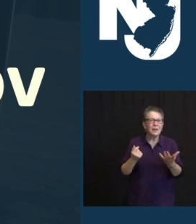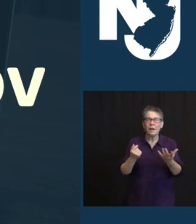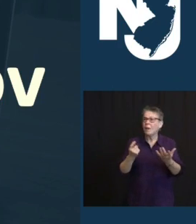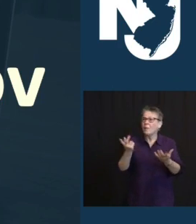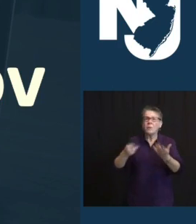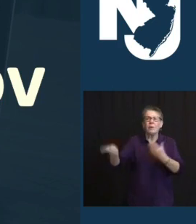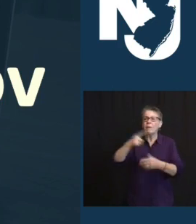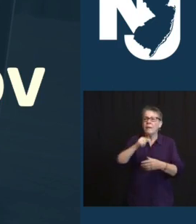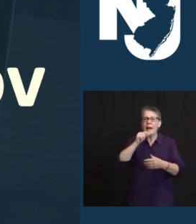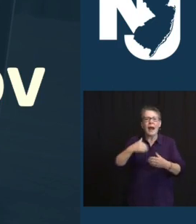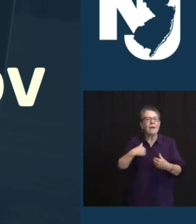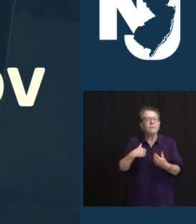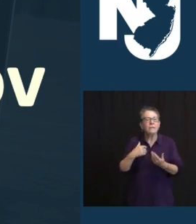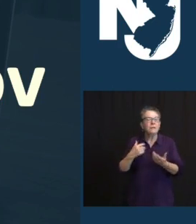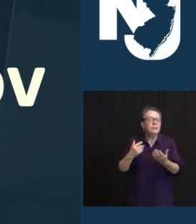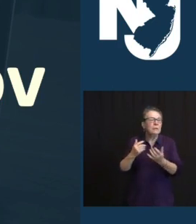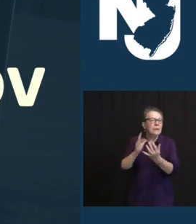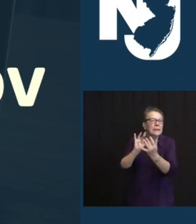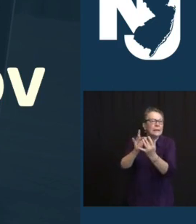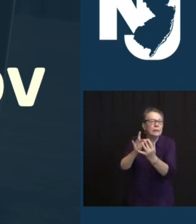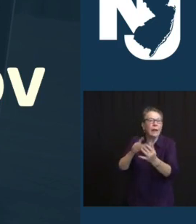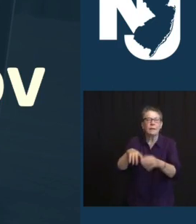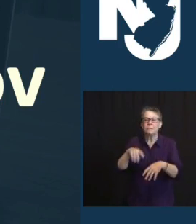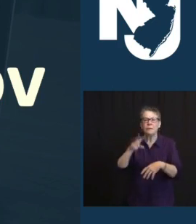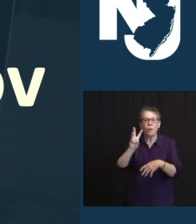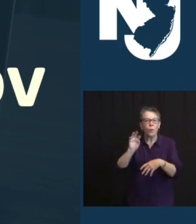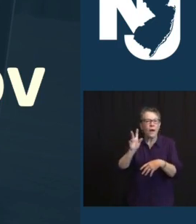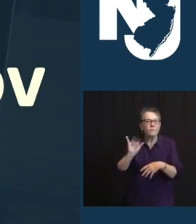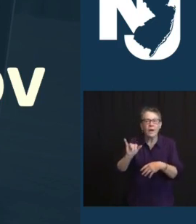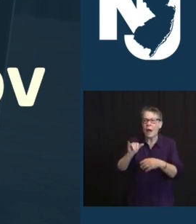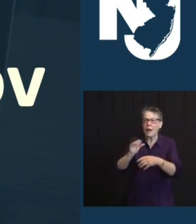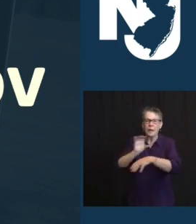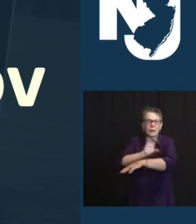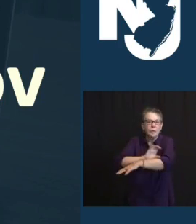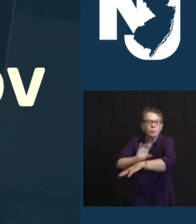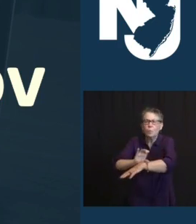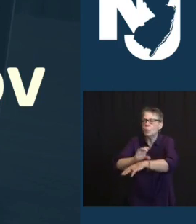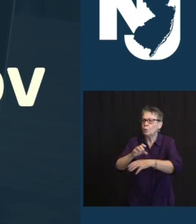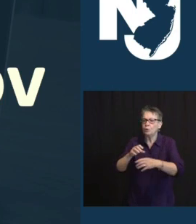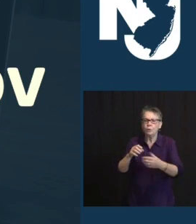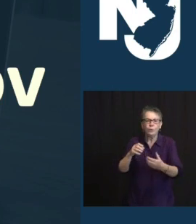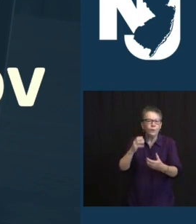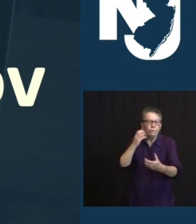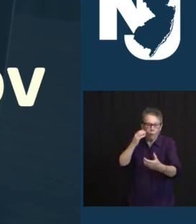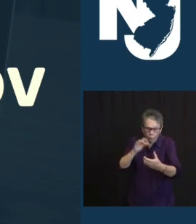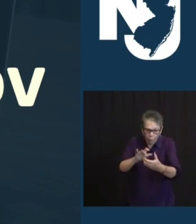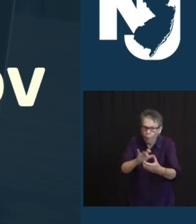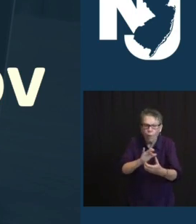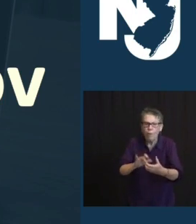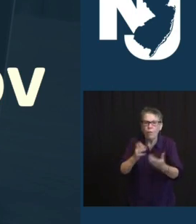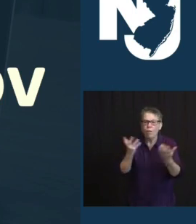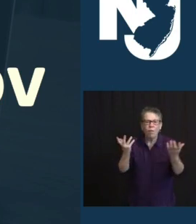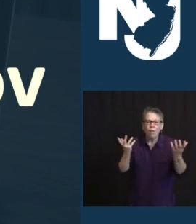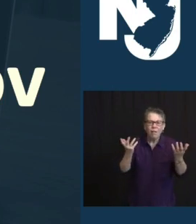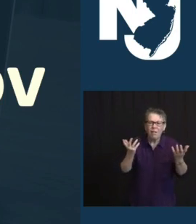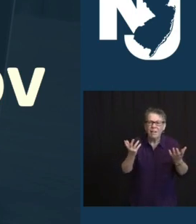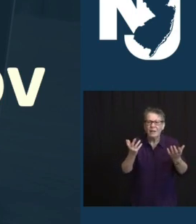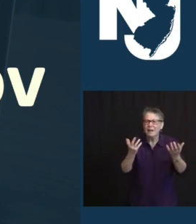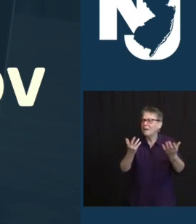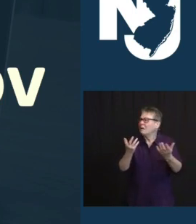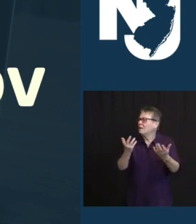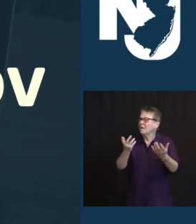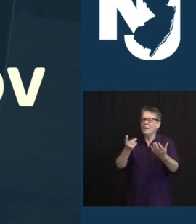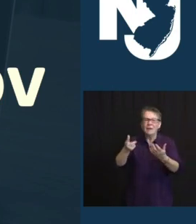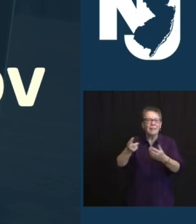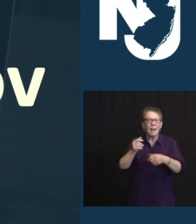FACILITY OR ACCESS, YOU'RE NOT GOING TO BE ABLE TO BE ON YOUR PHONE MORNING, NOON AND NIGHT TRYING TO GET THAT APPOINTMENT. WE NEED A